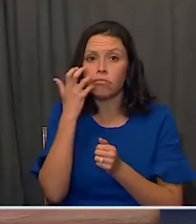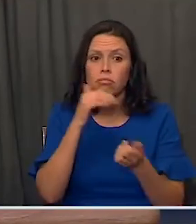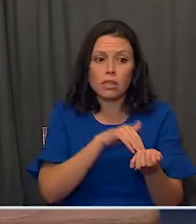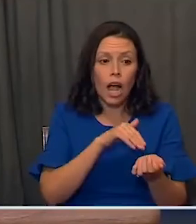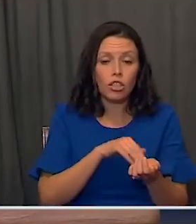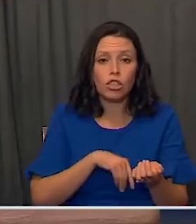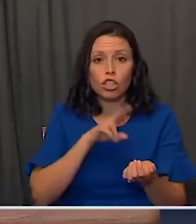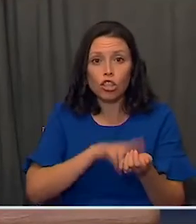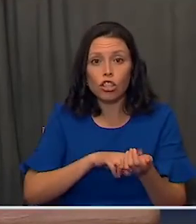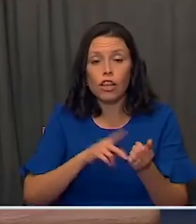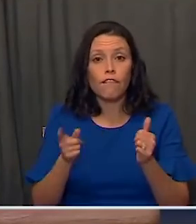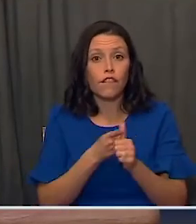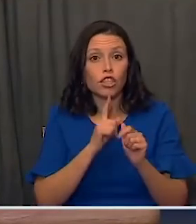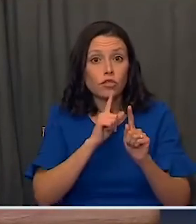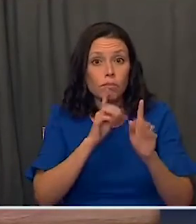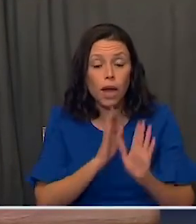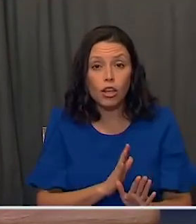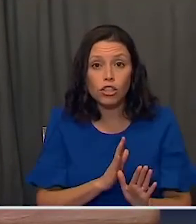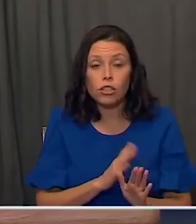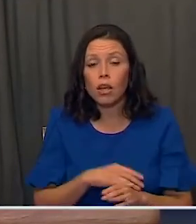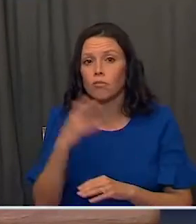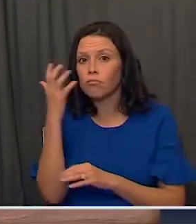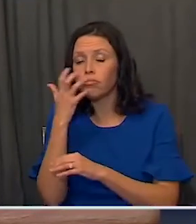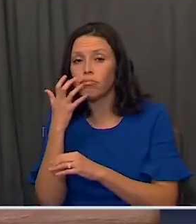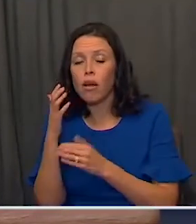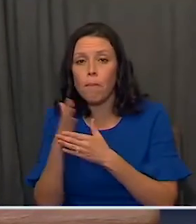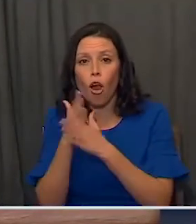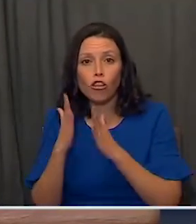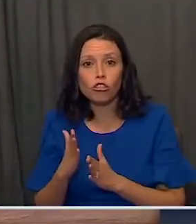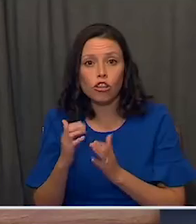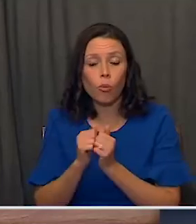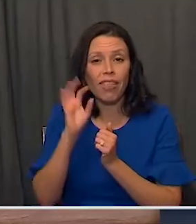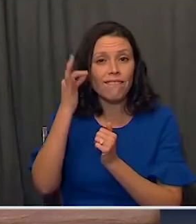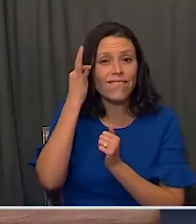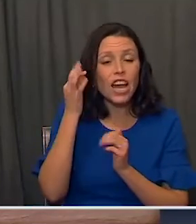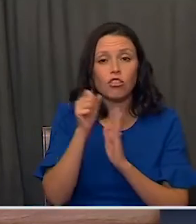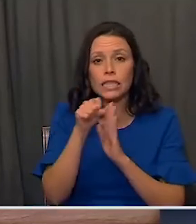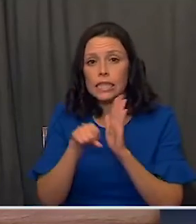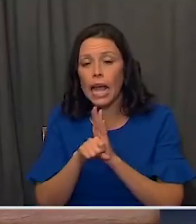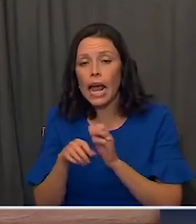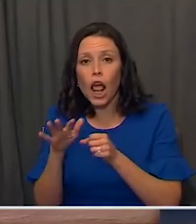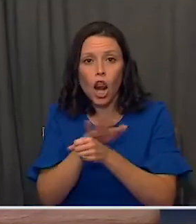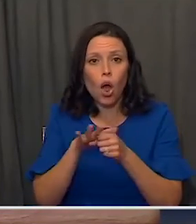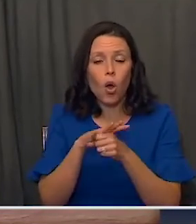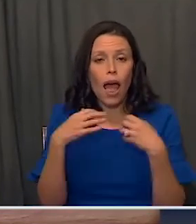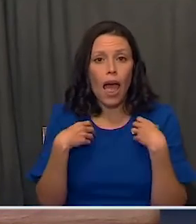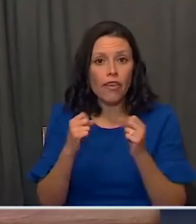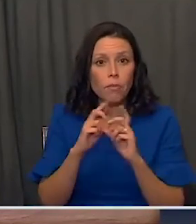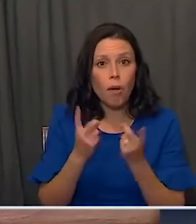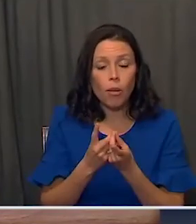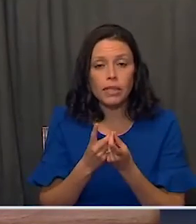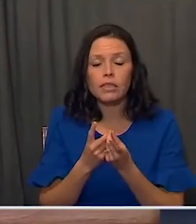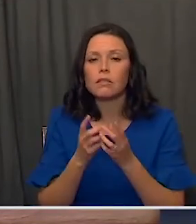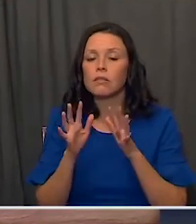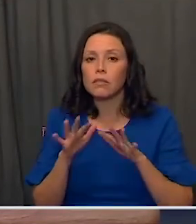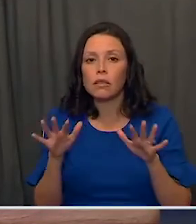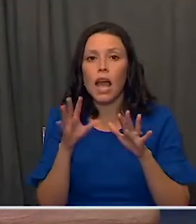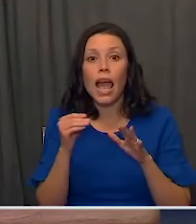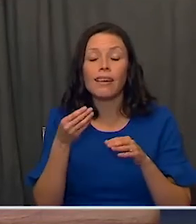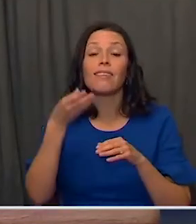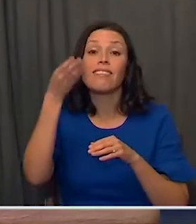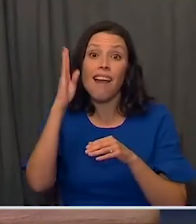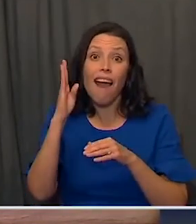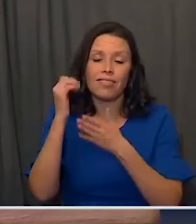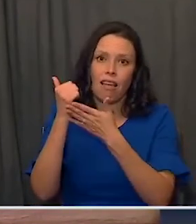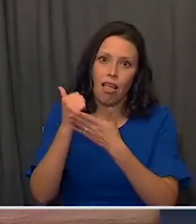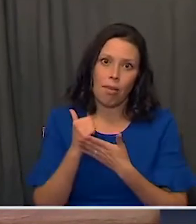and nurses and first responders, with the extraordinary partnership of federal and state and local health officials, and with God's